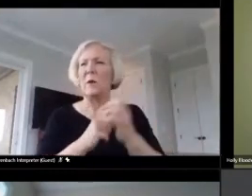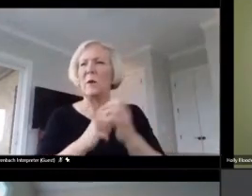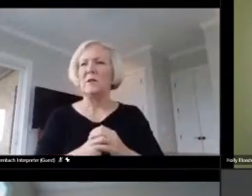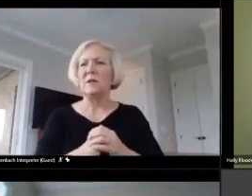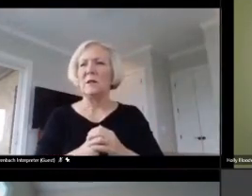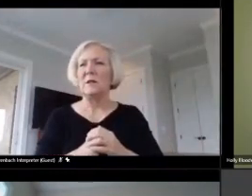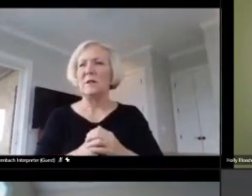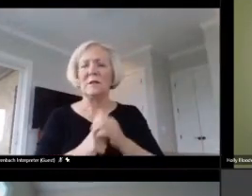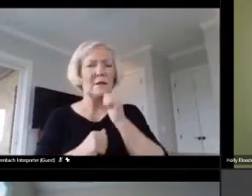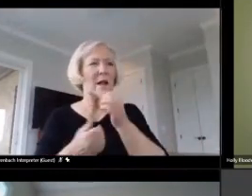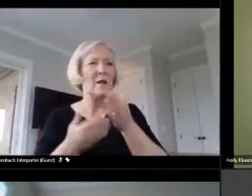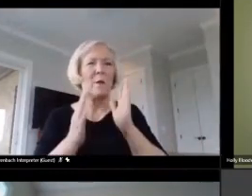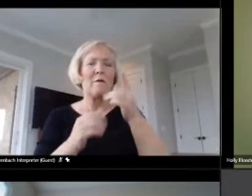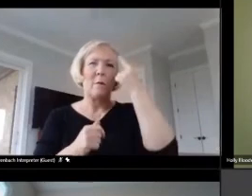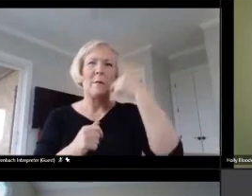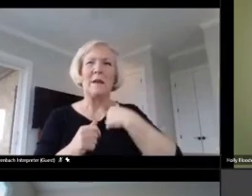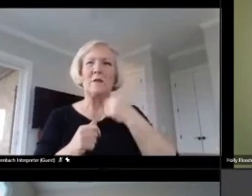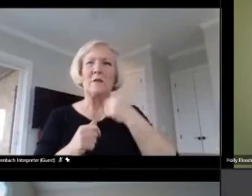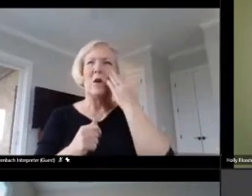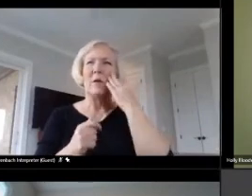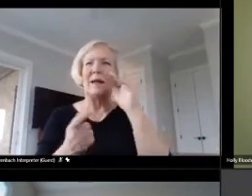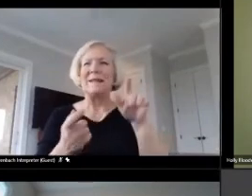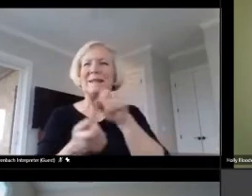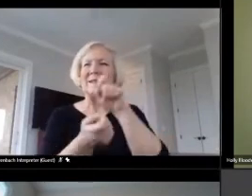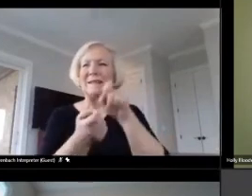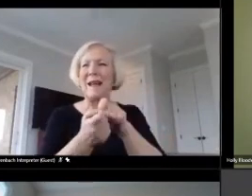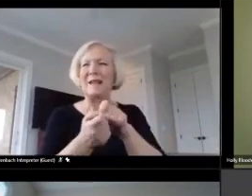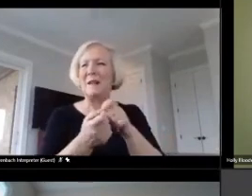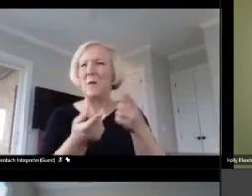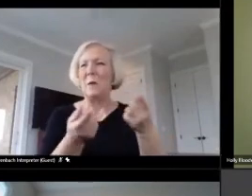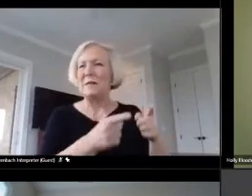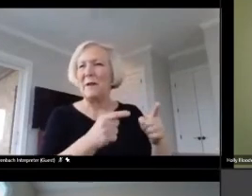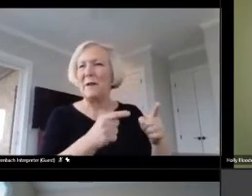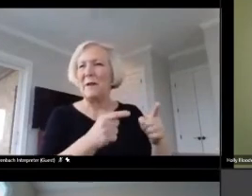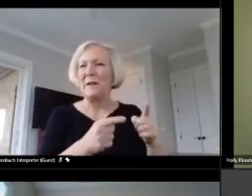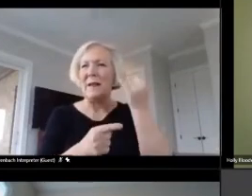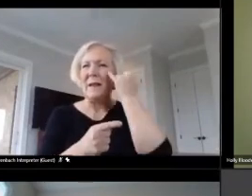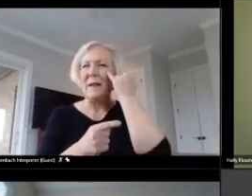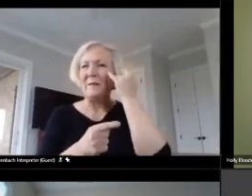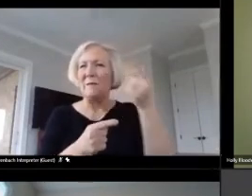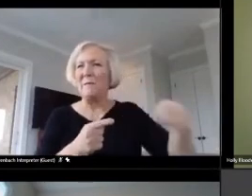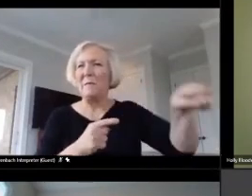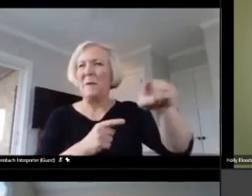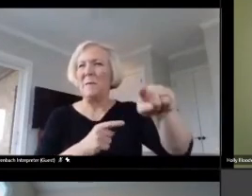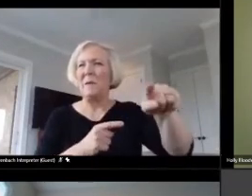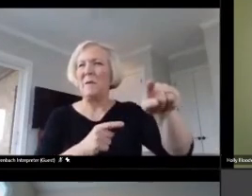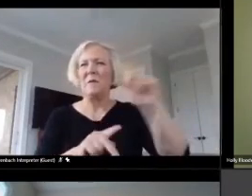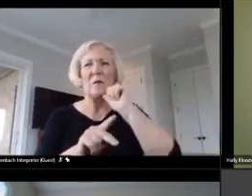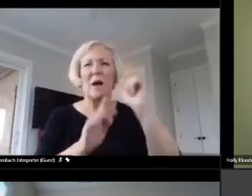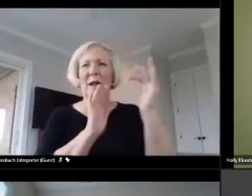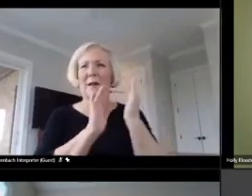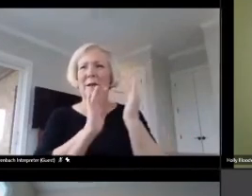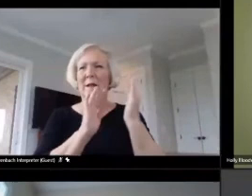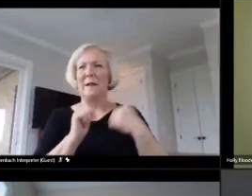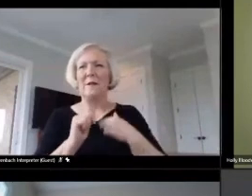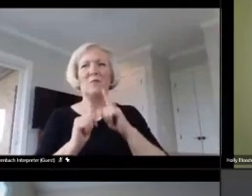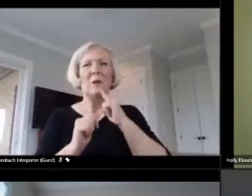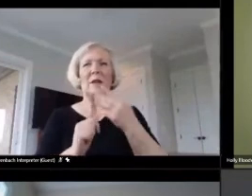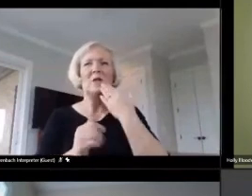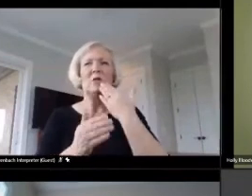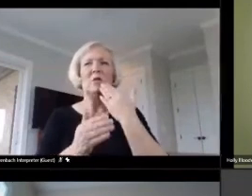for me to know exactly what's going on unless you're reaching out to me, too. So it's kind of two way communication.